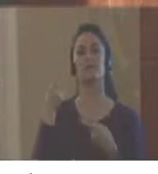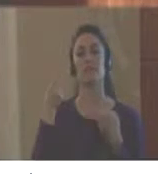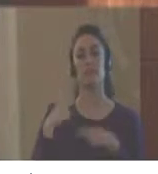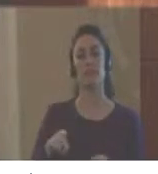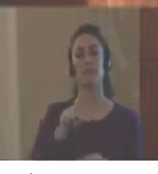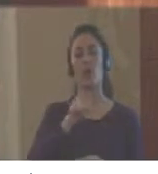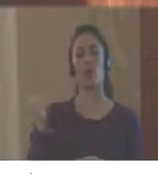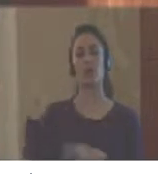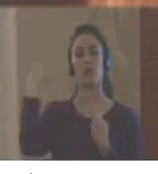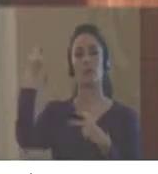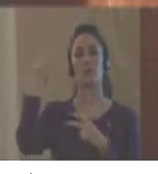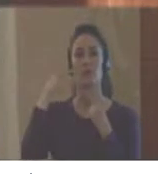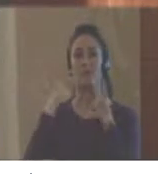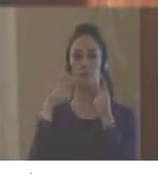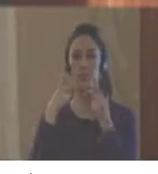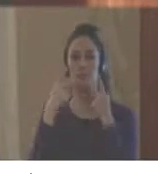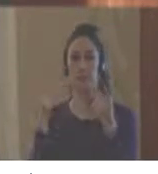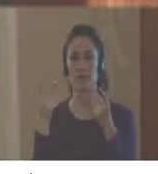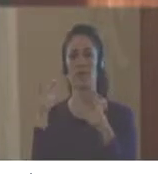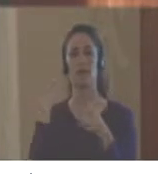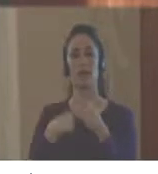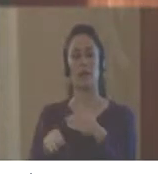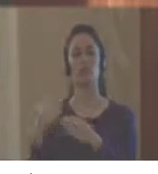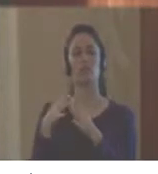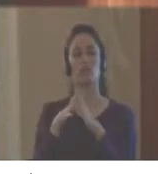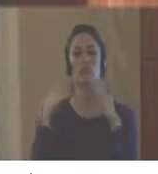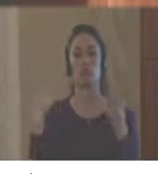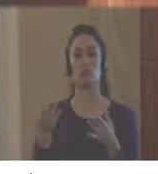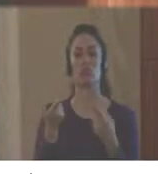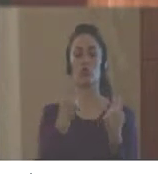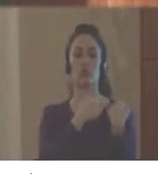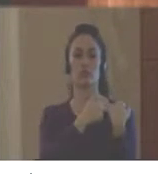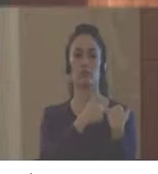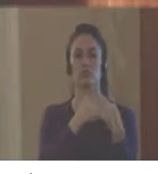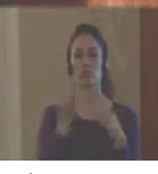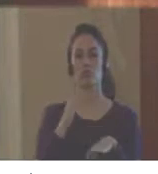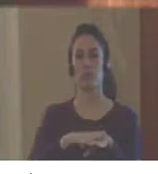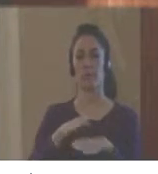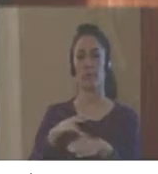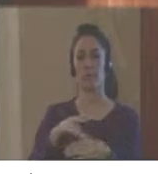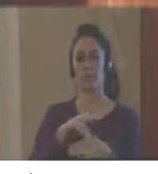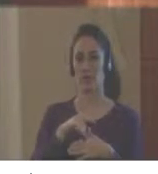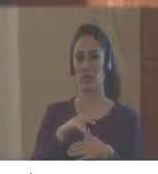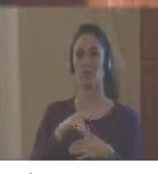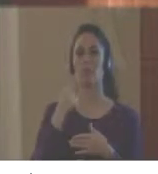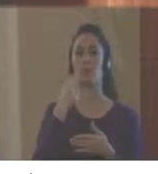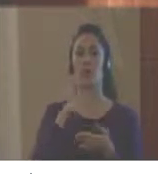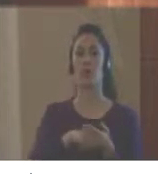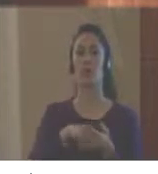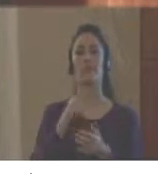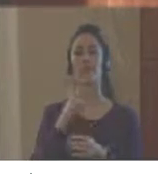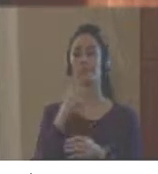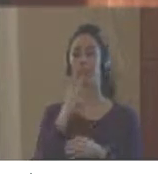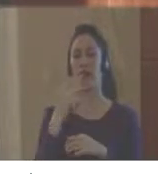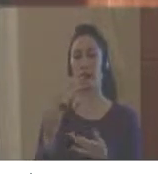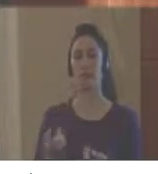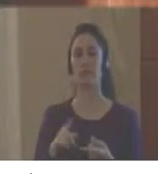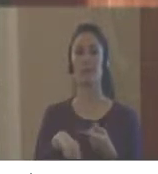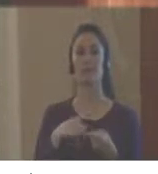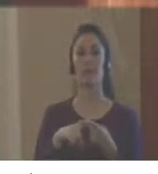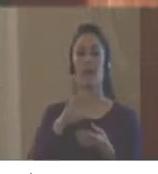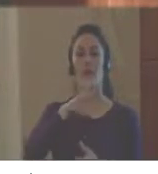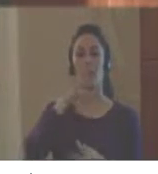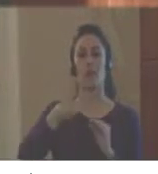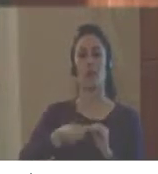articulation with other public policies that have to do with the risk management, for example, policy for hydric